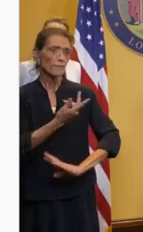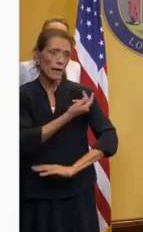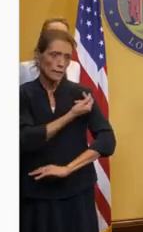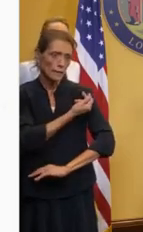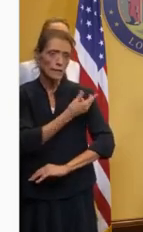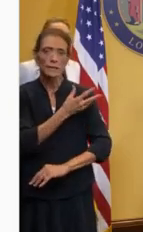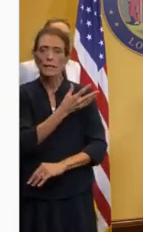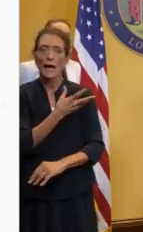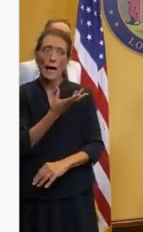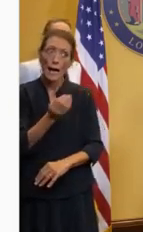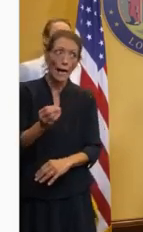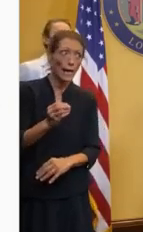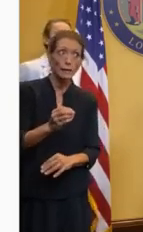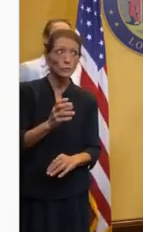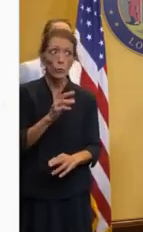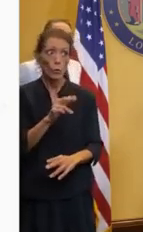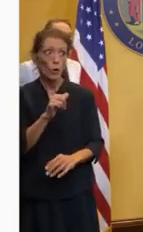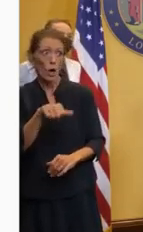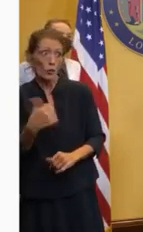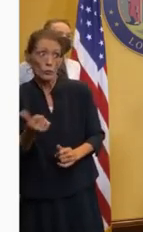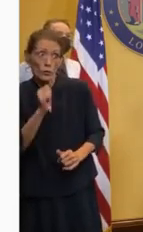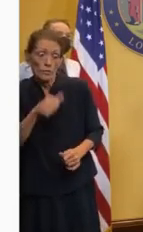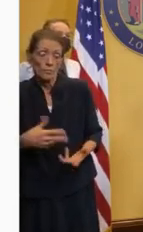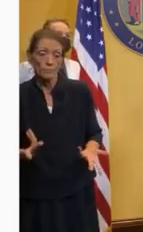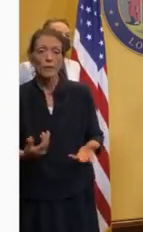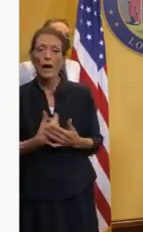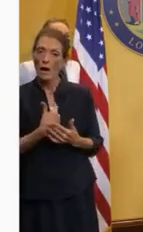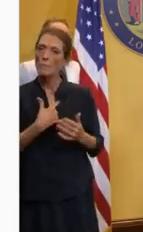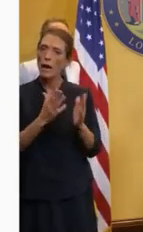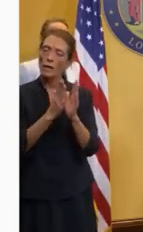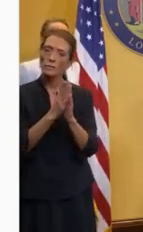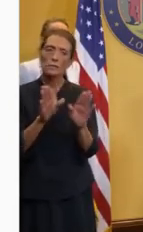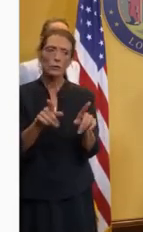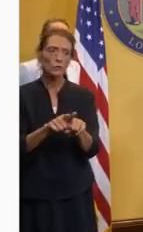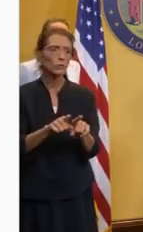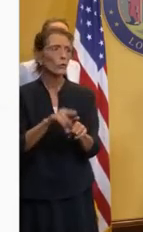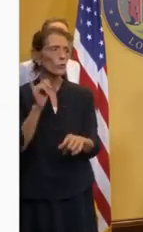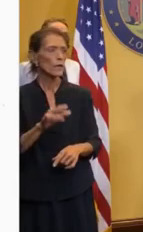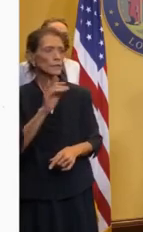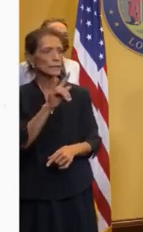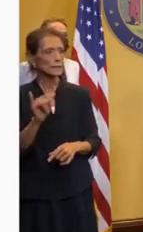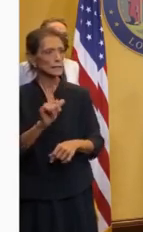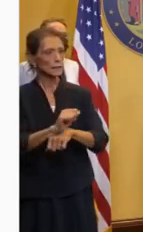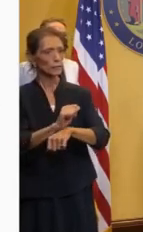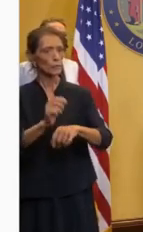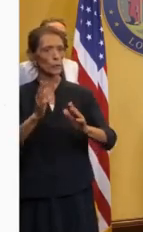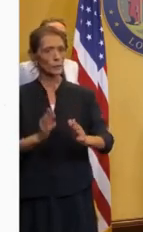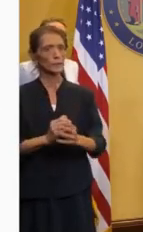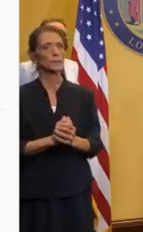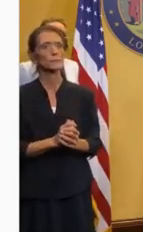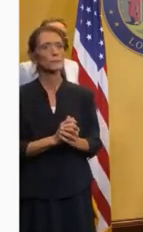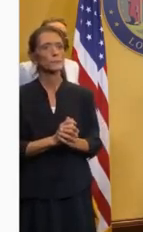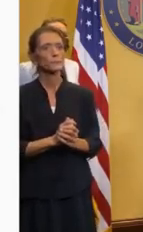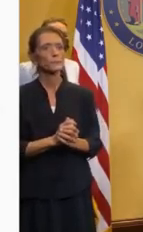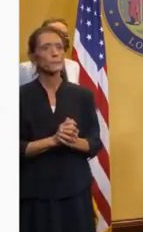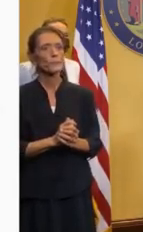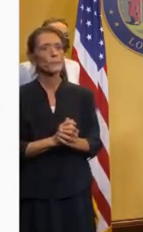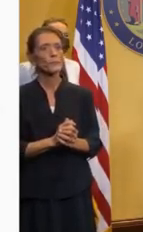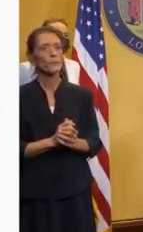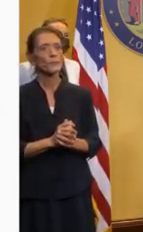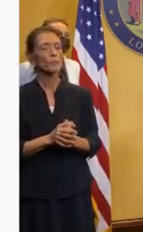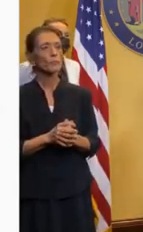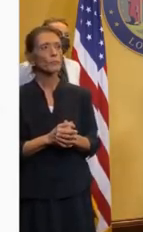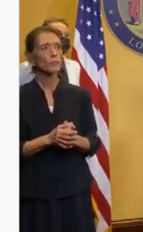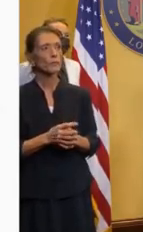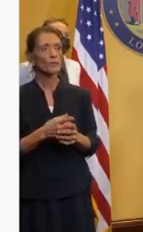and or otherwise. I'm asking also that city employees moving